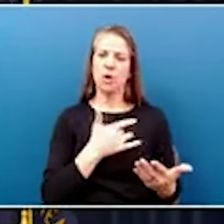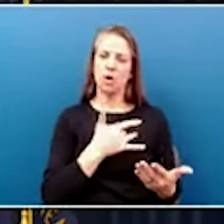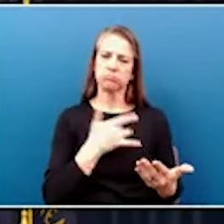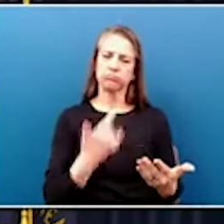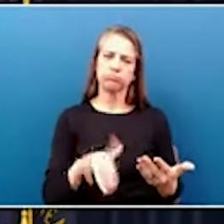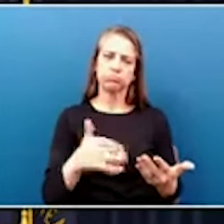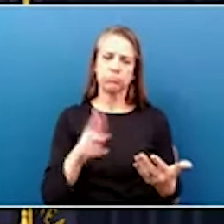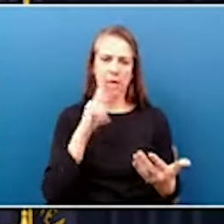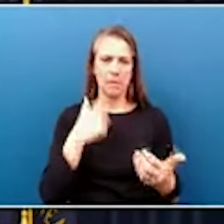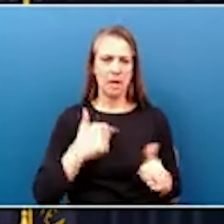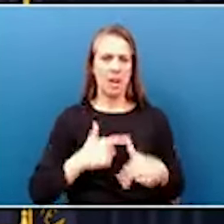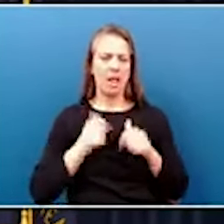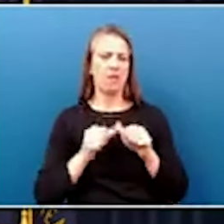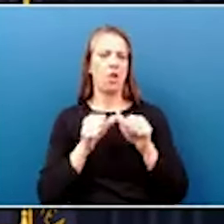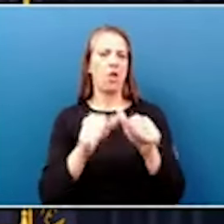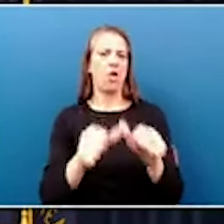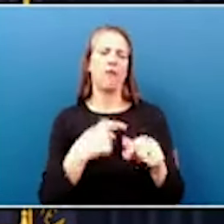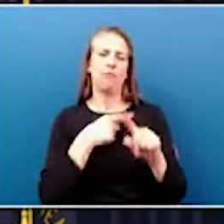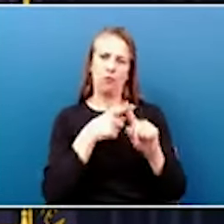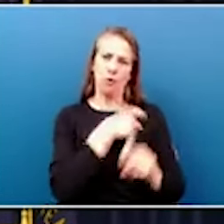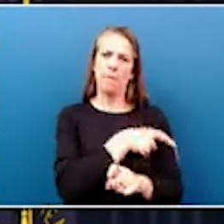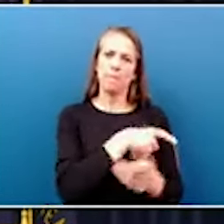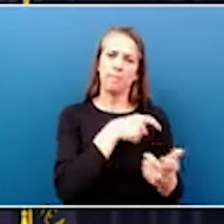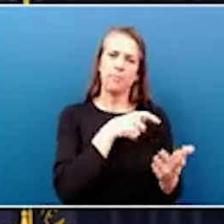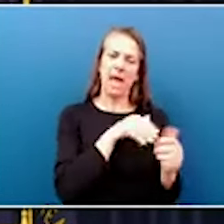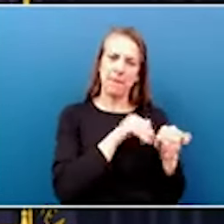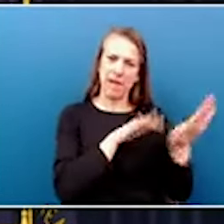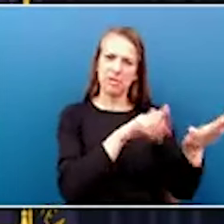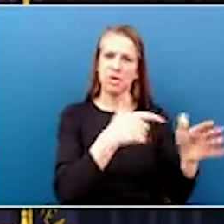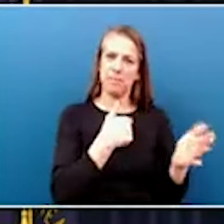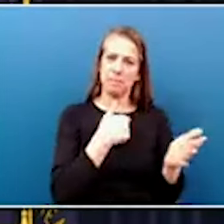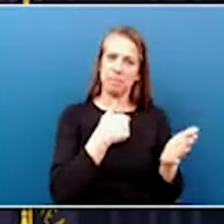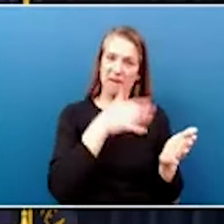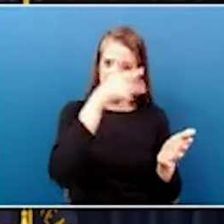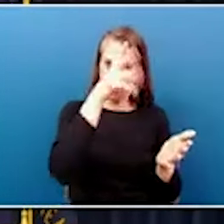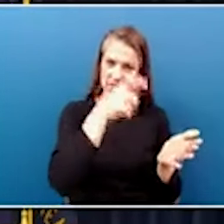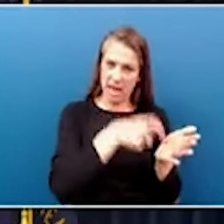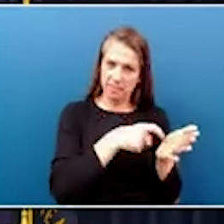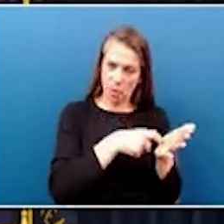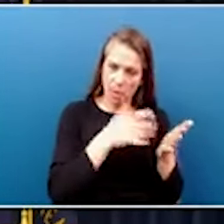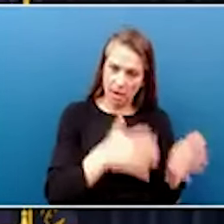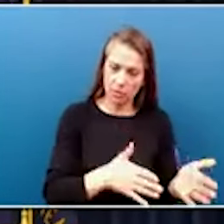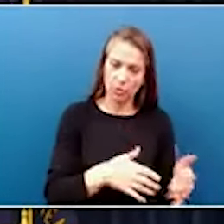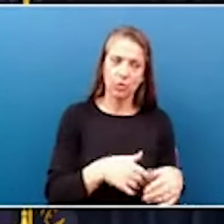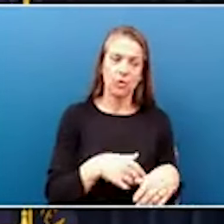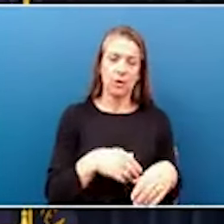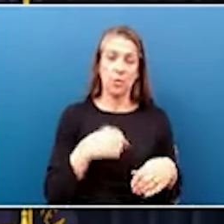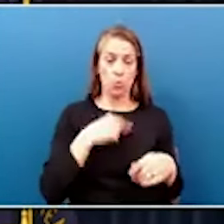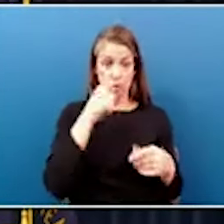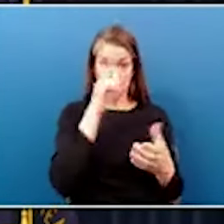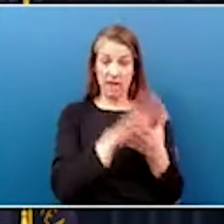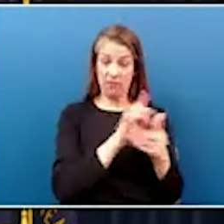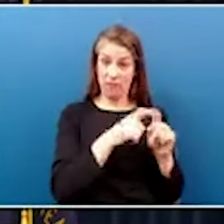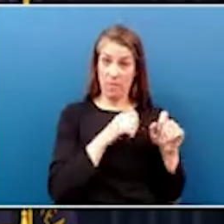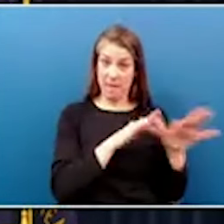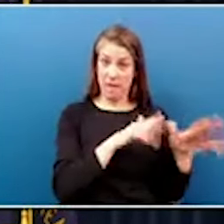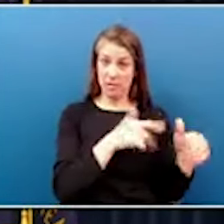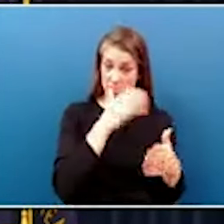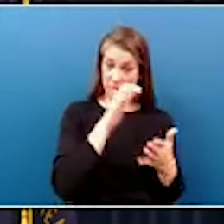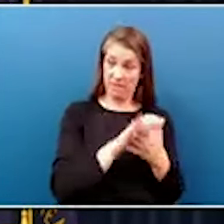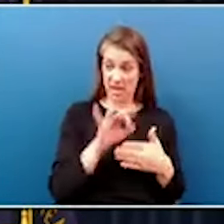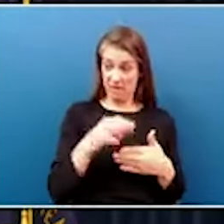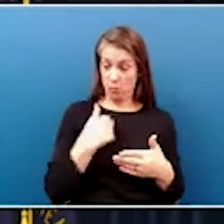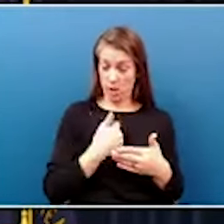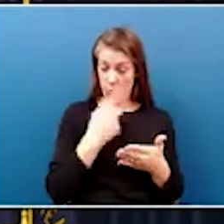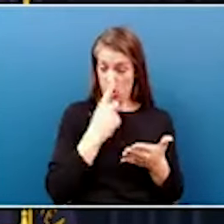a lifelong Appalachian coal miner's son. And we believe in the mountains that if we're going to rise up